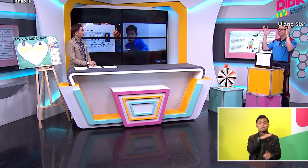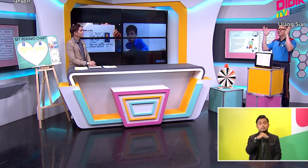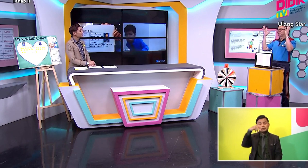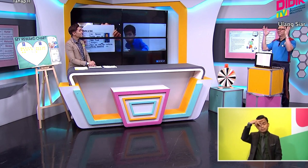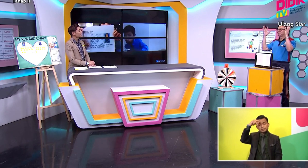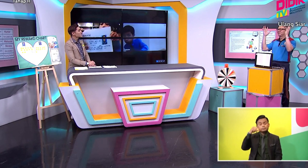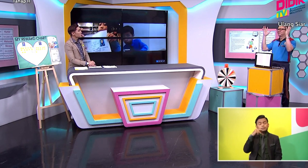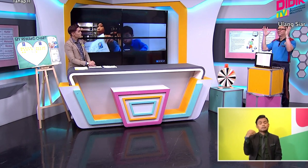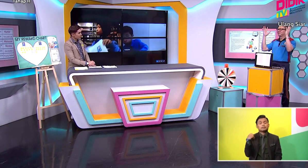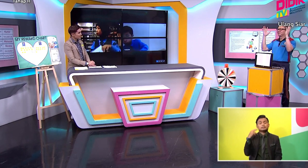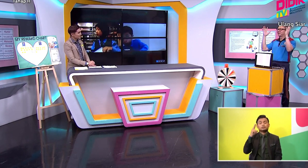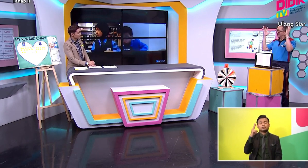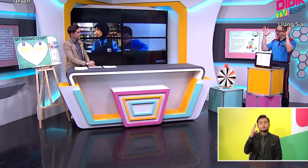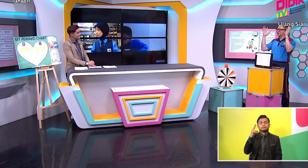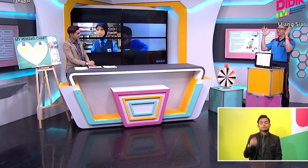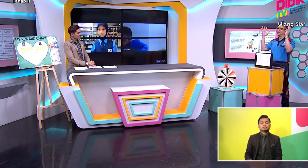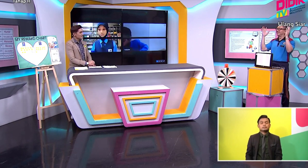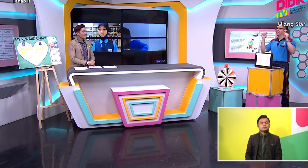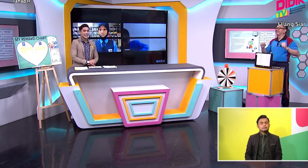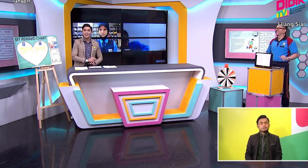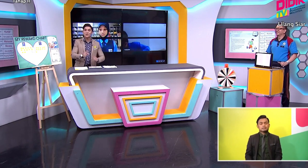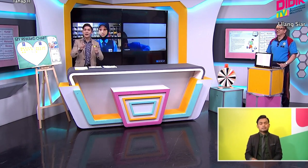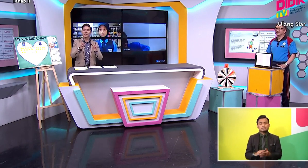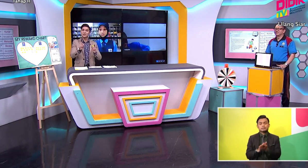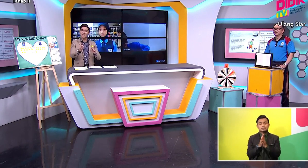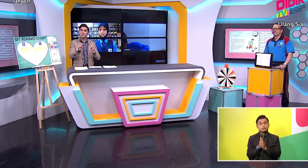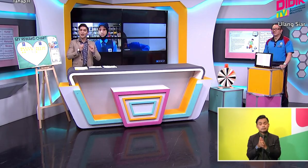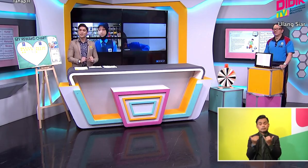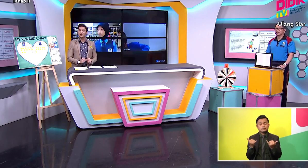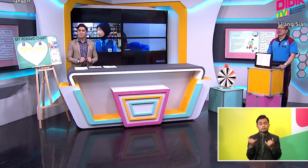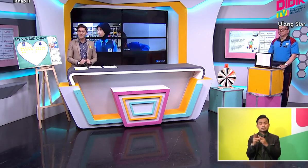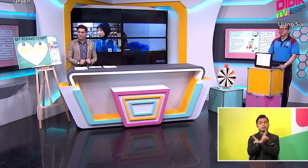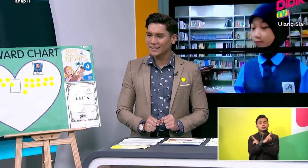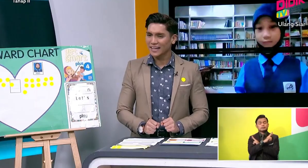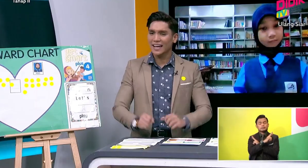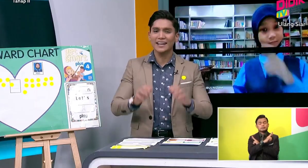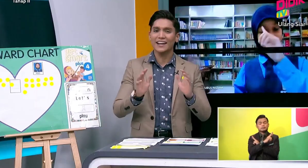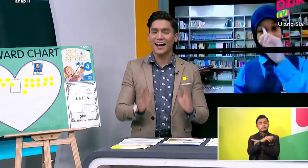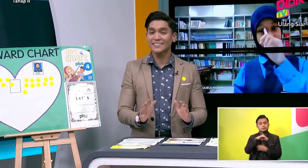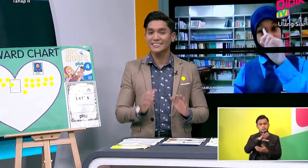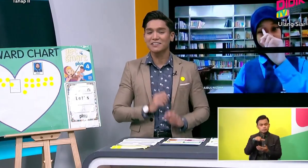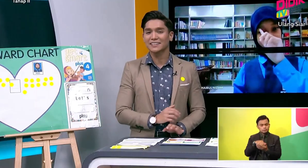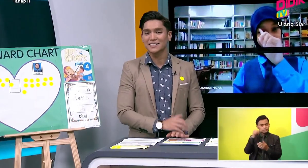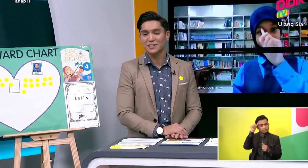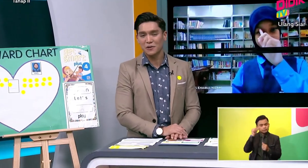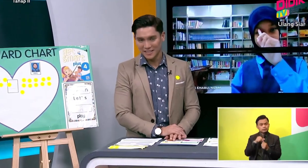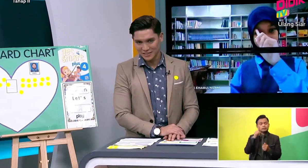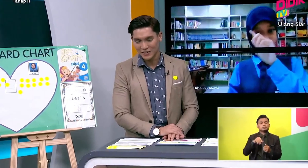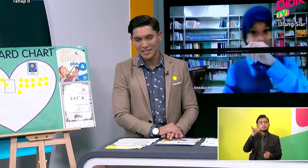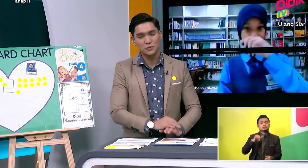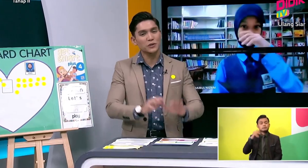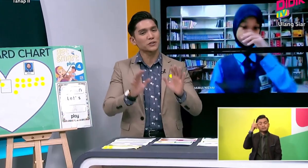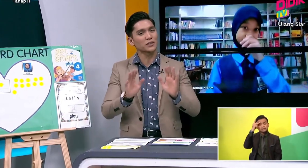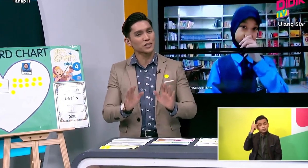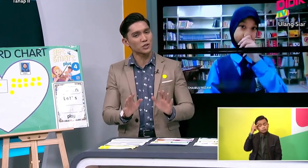we are going to take a short break, Yeah, sure. While you are trying to remember again and understand what Teacher Ko has